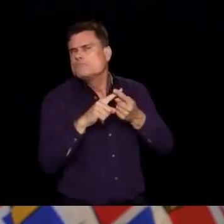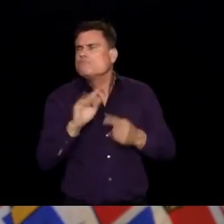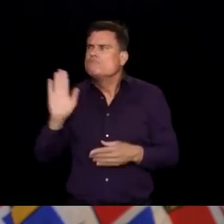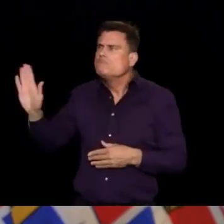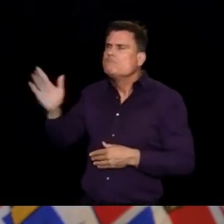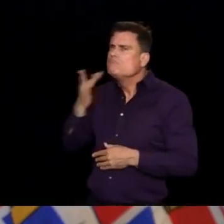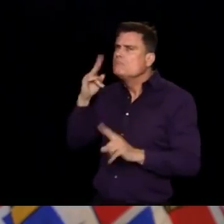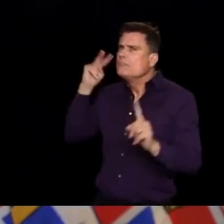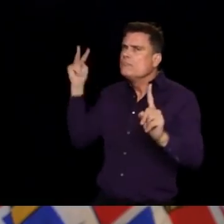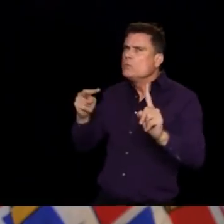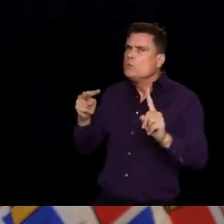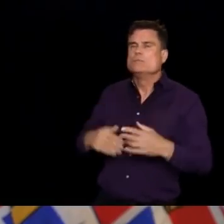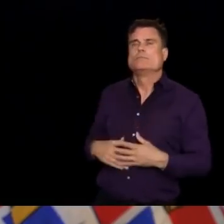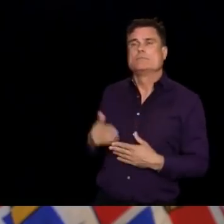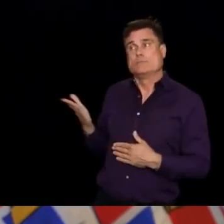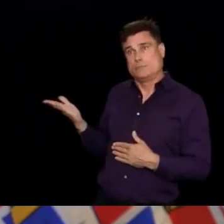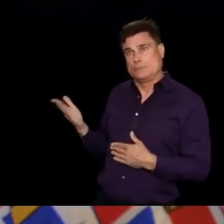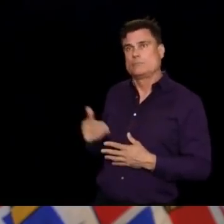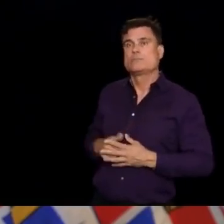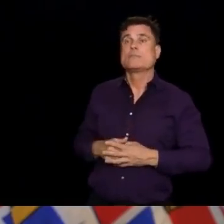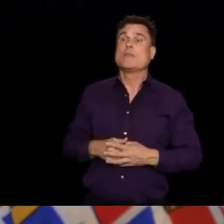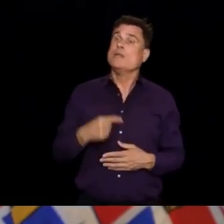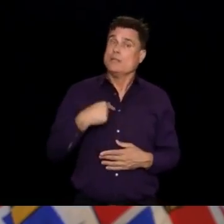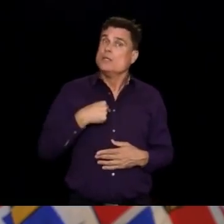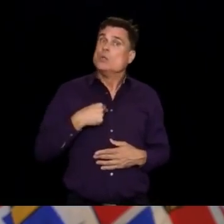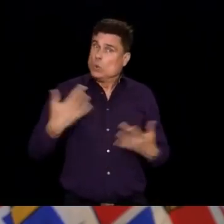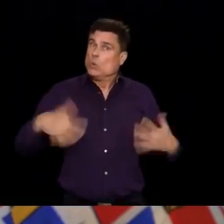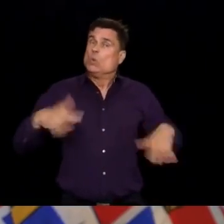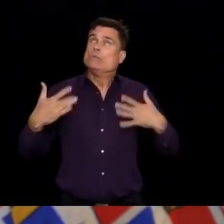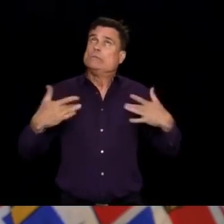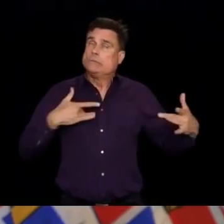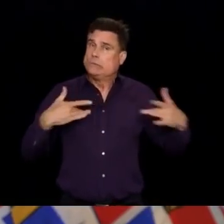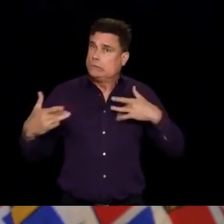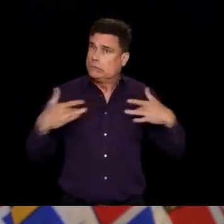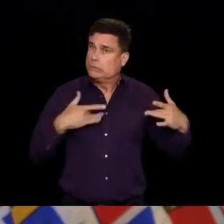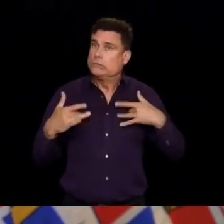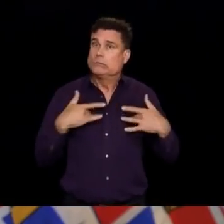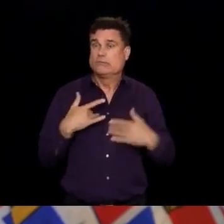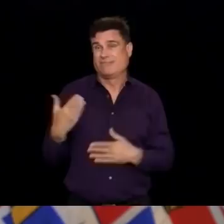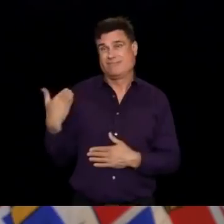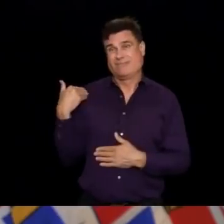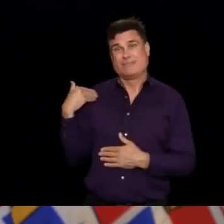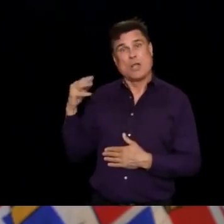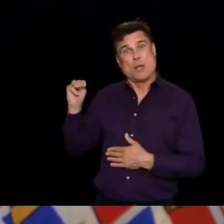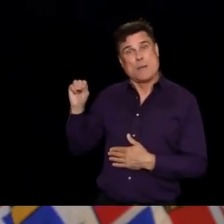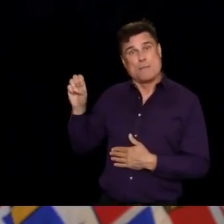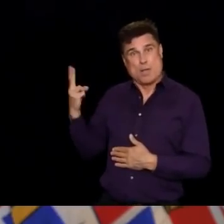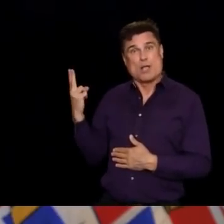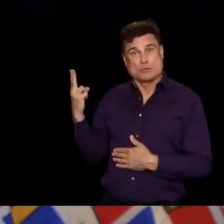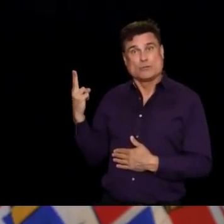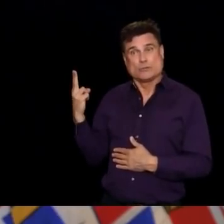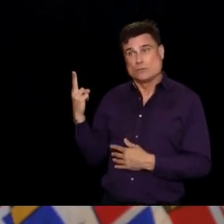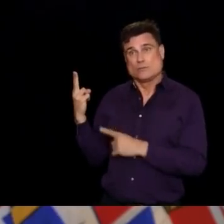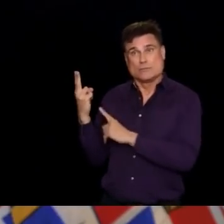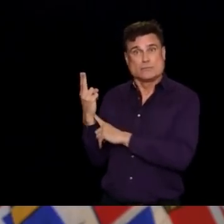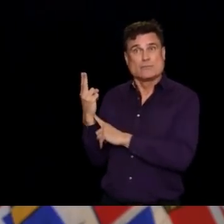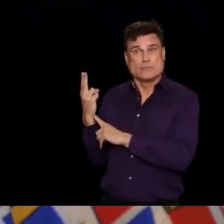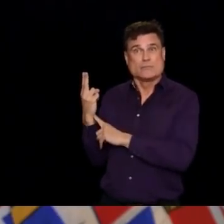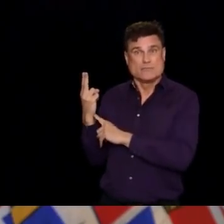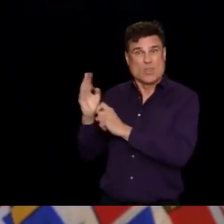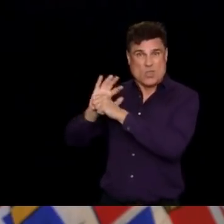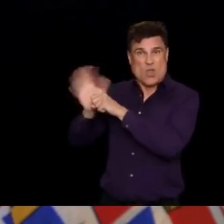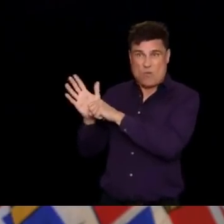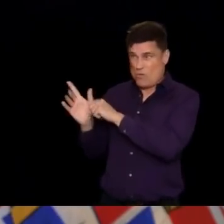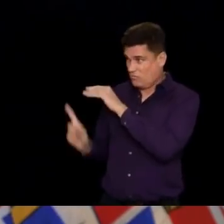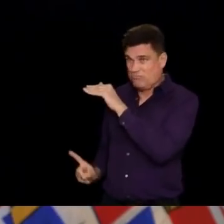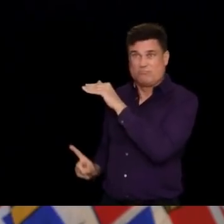we're very concerned. We know that that's how we got into trouble back in March, is that we had a lot of people coming across the border. A